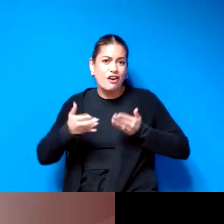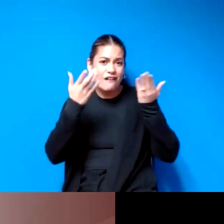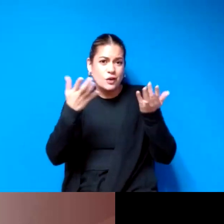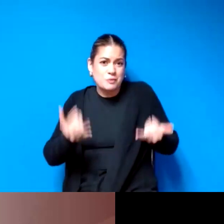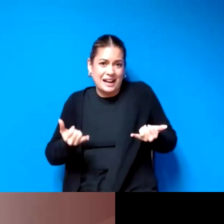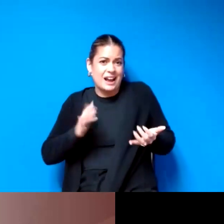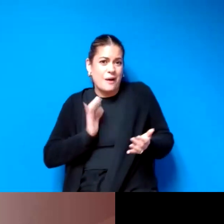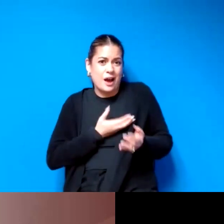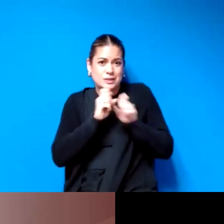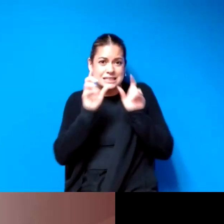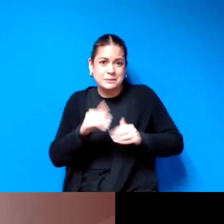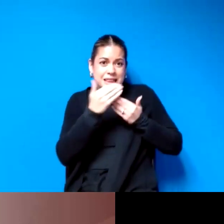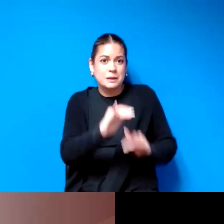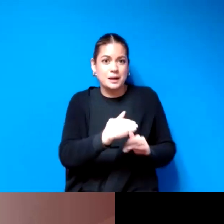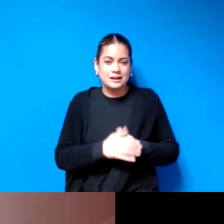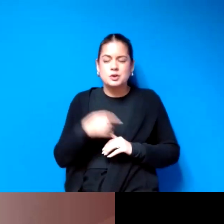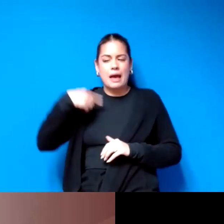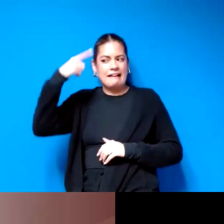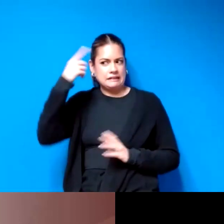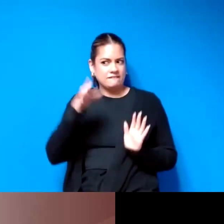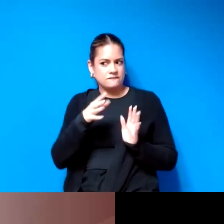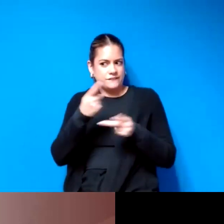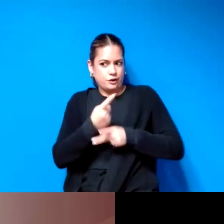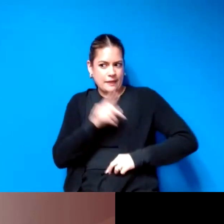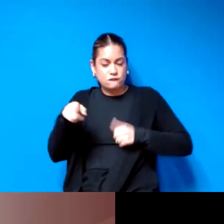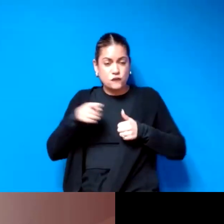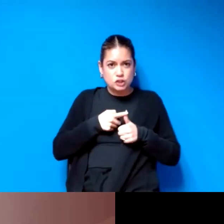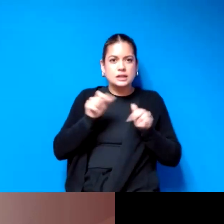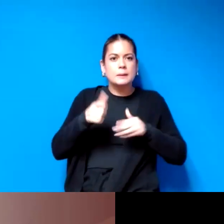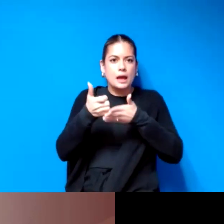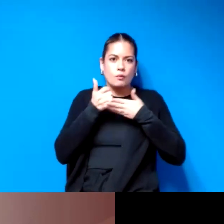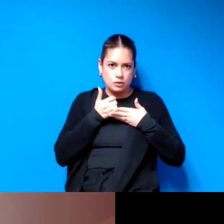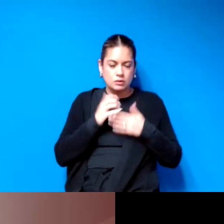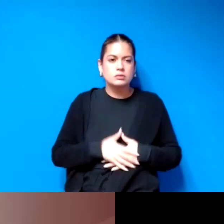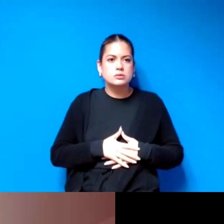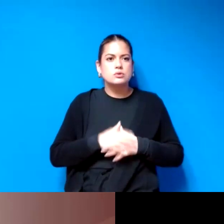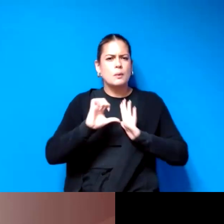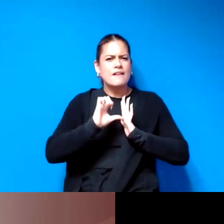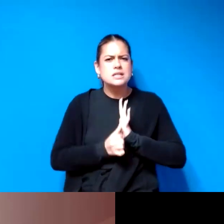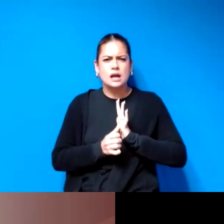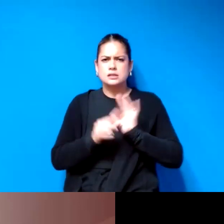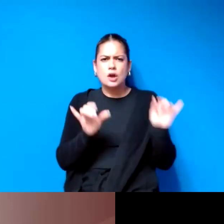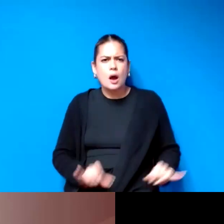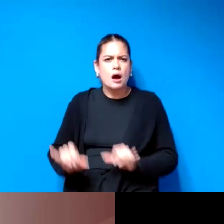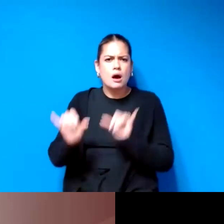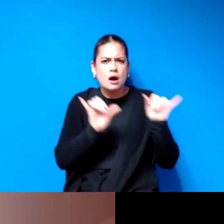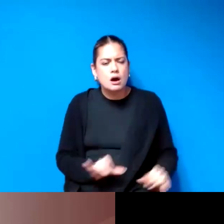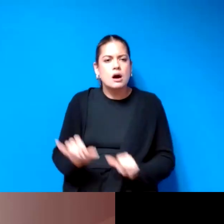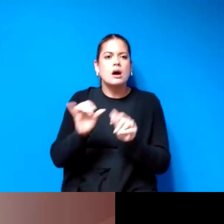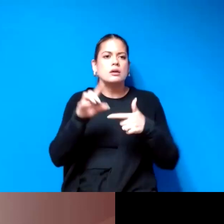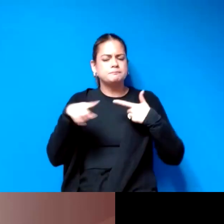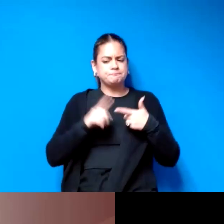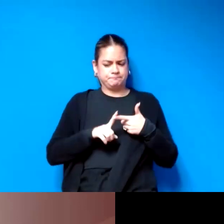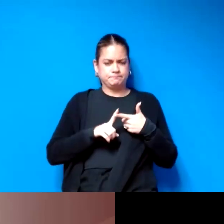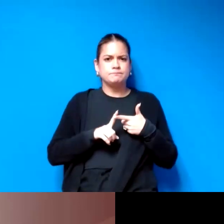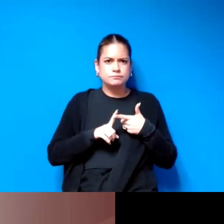our system i think pinpointing that can be can be really useful but i think emphasizing the commonality and coming